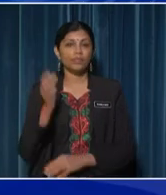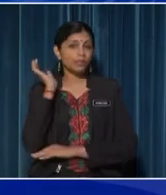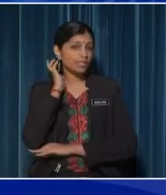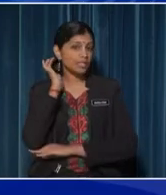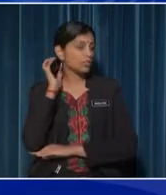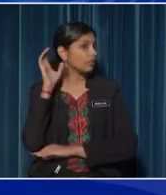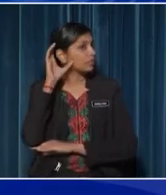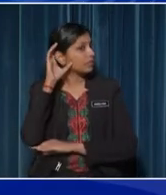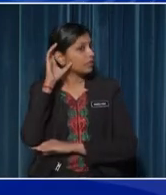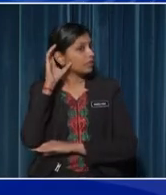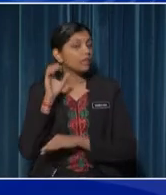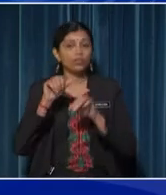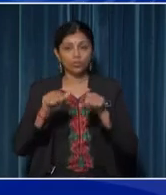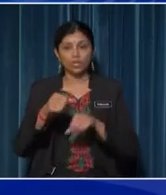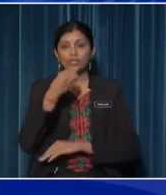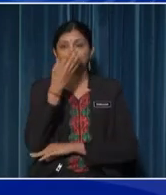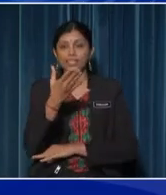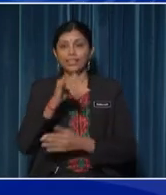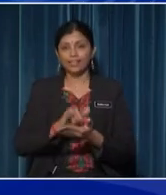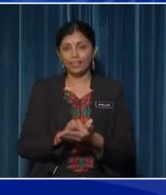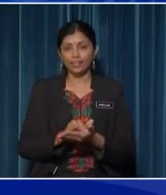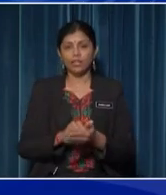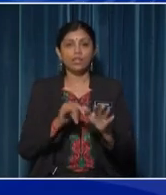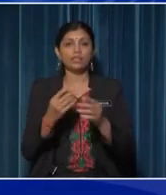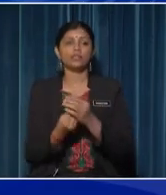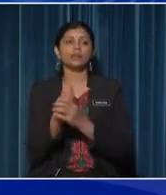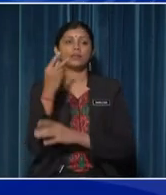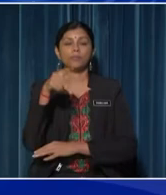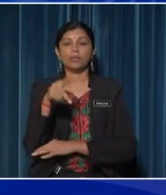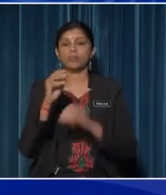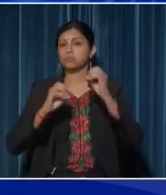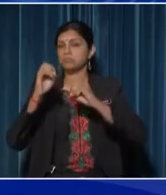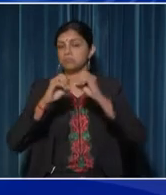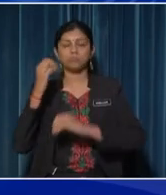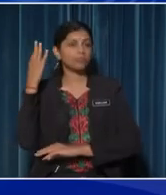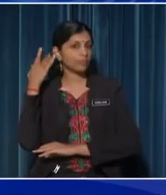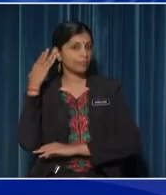hearing, we were able to say that the plant has no sound